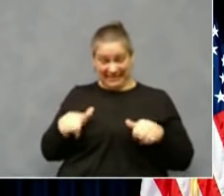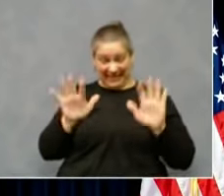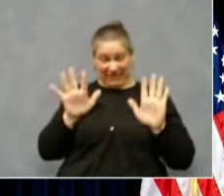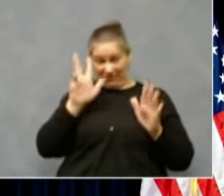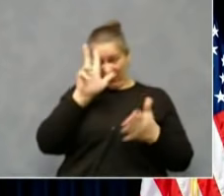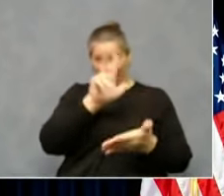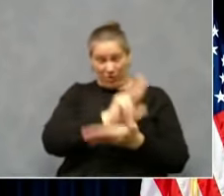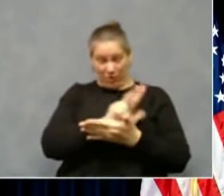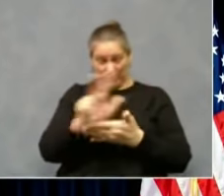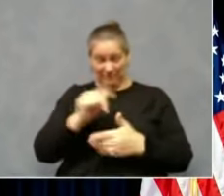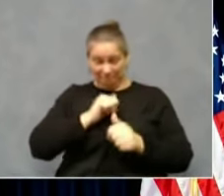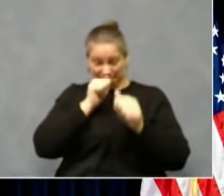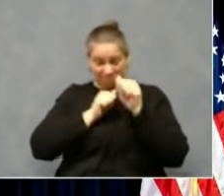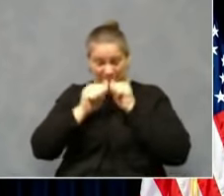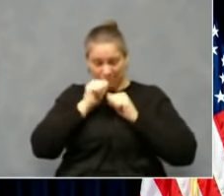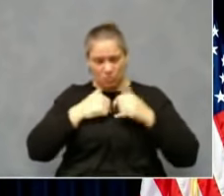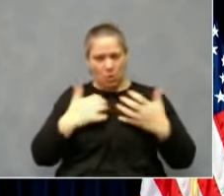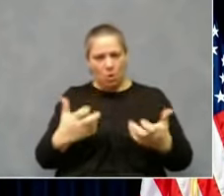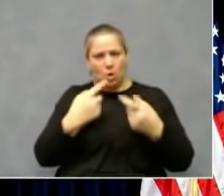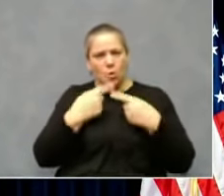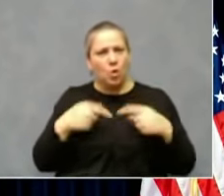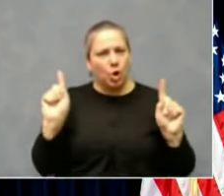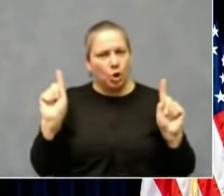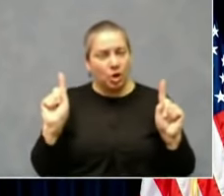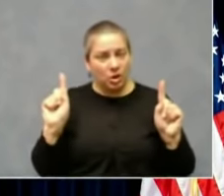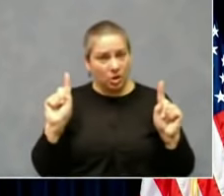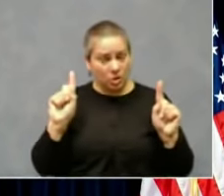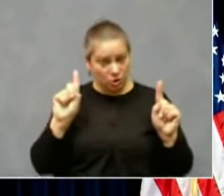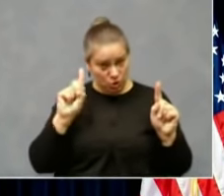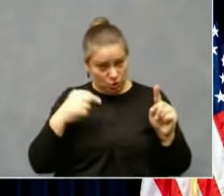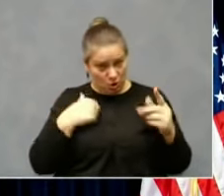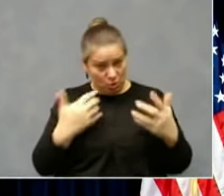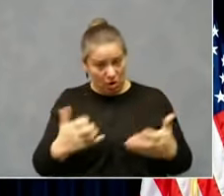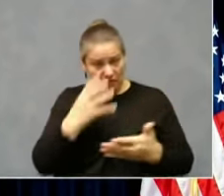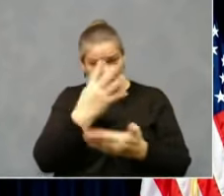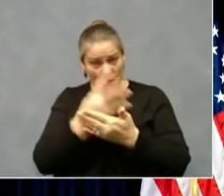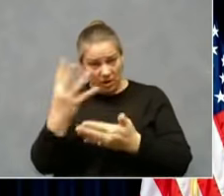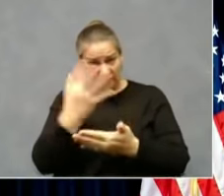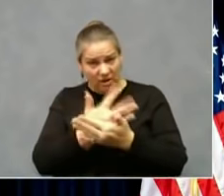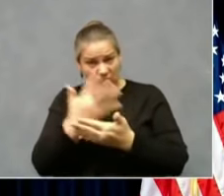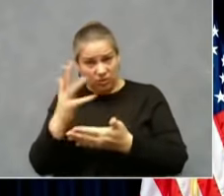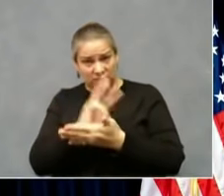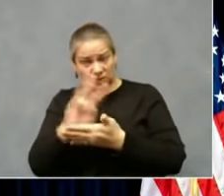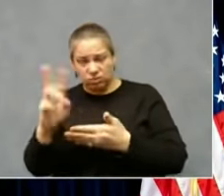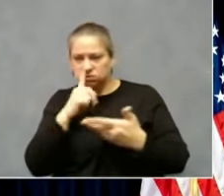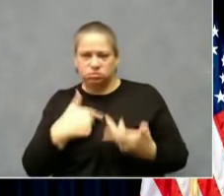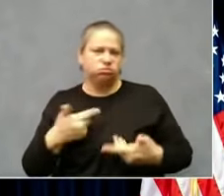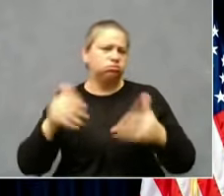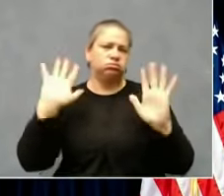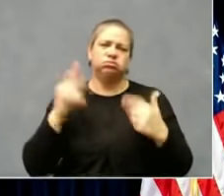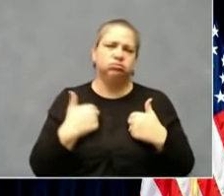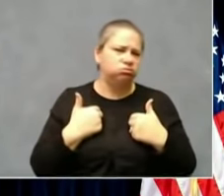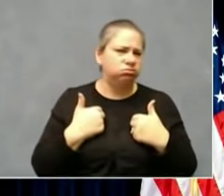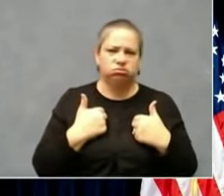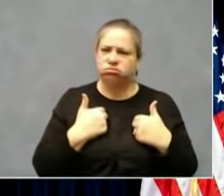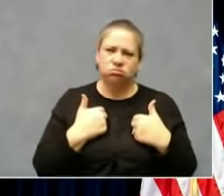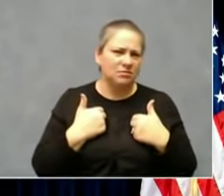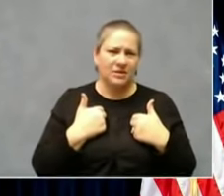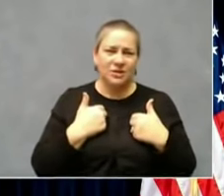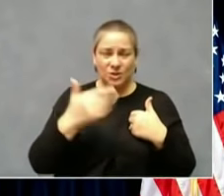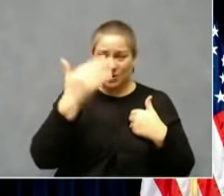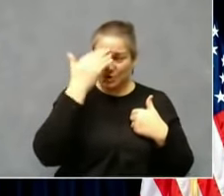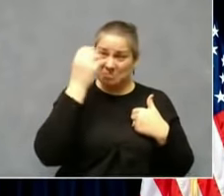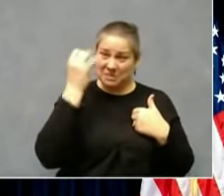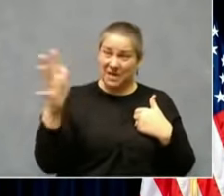longer. I don't plan for it to go longer, but it has to work. And if we try to cheat it, which we saw a lot of bars that were absolutely